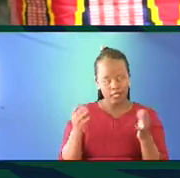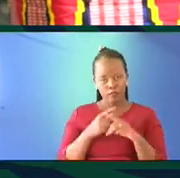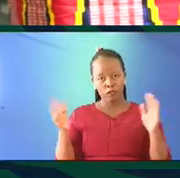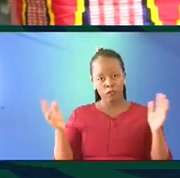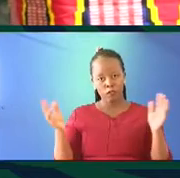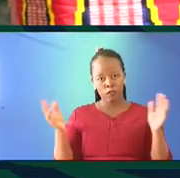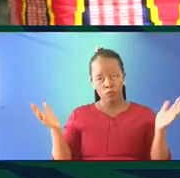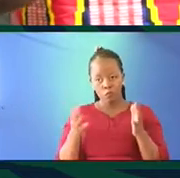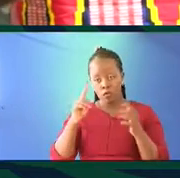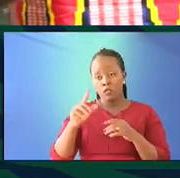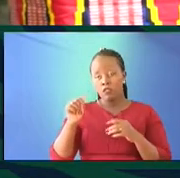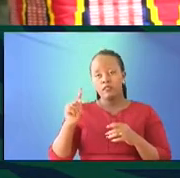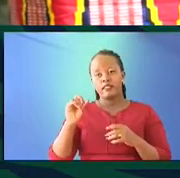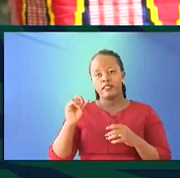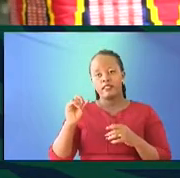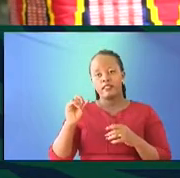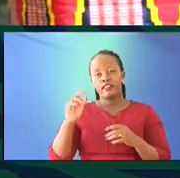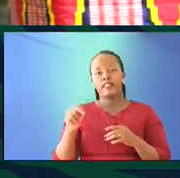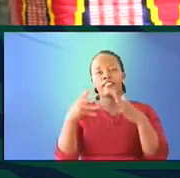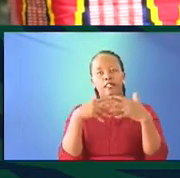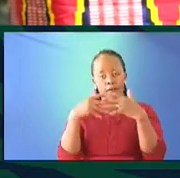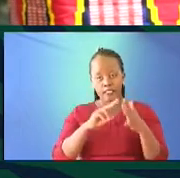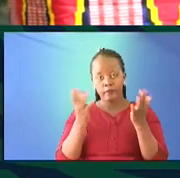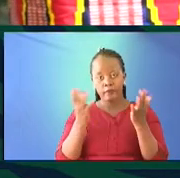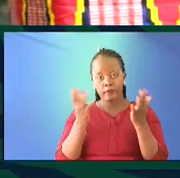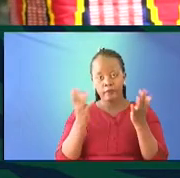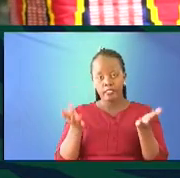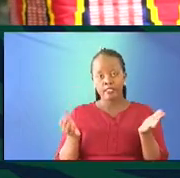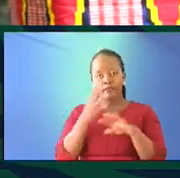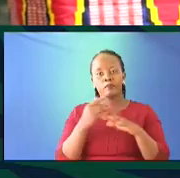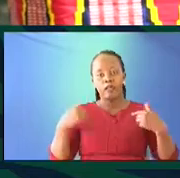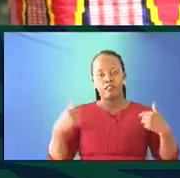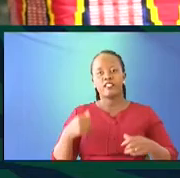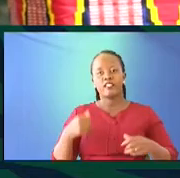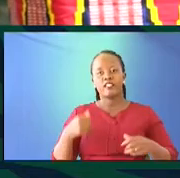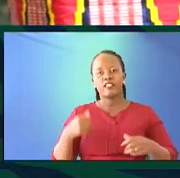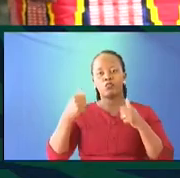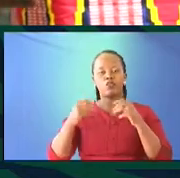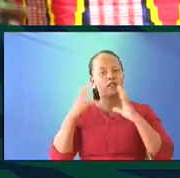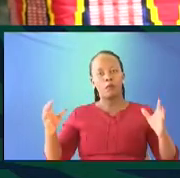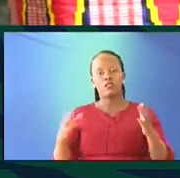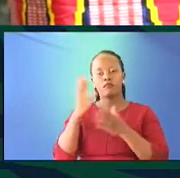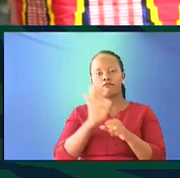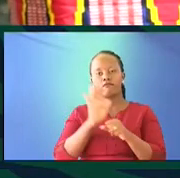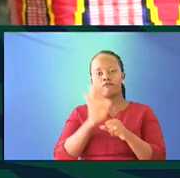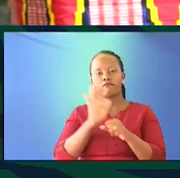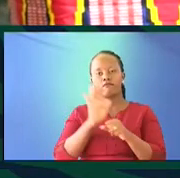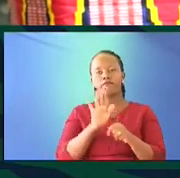exported to Latin America. So, now, after Chinese, it is the most widely spoken language in the world today.